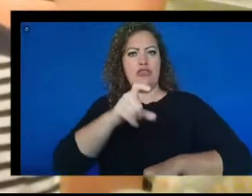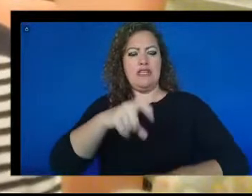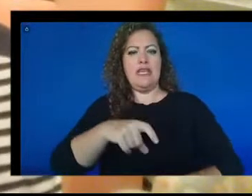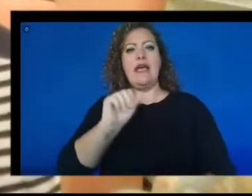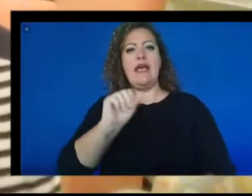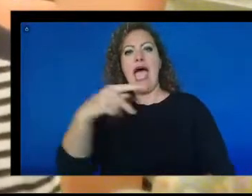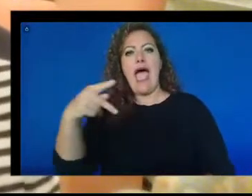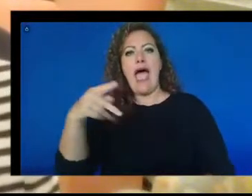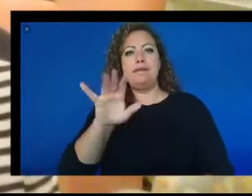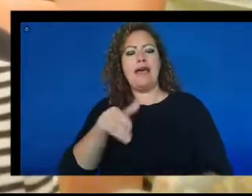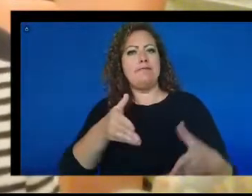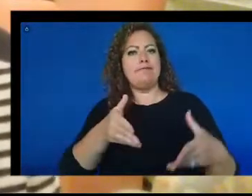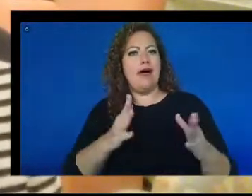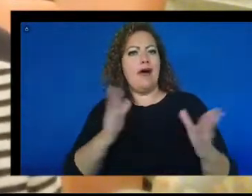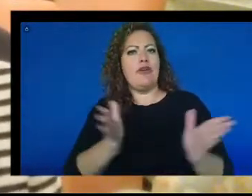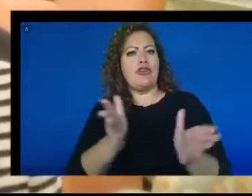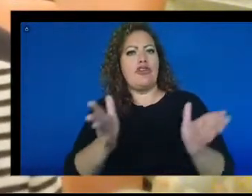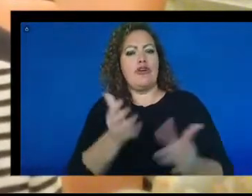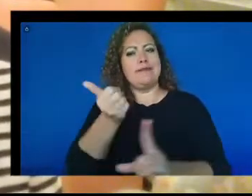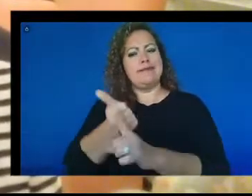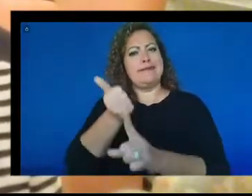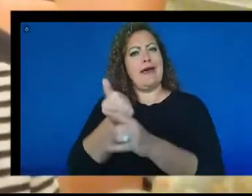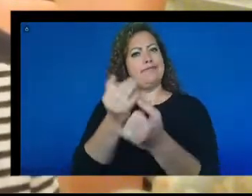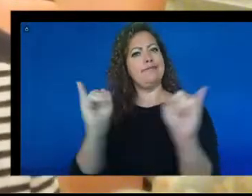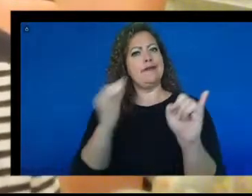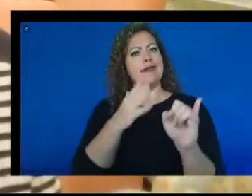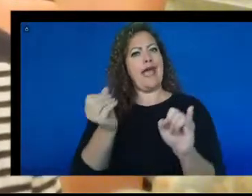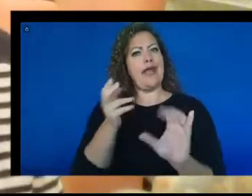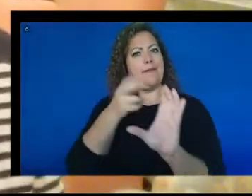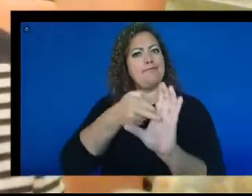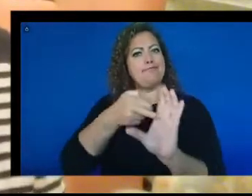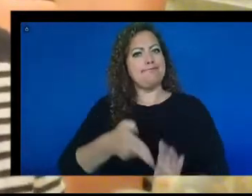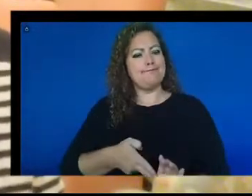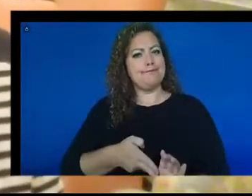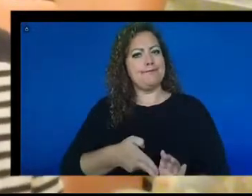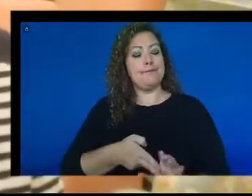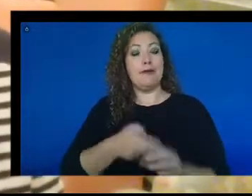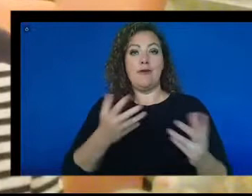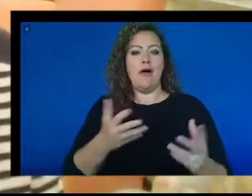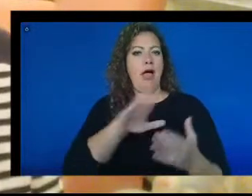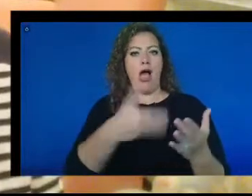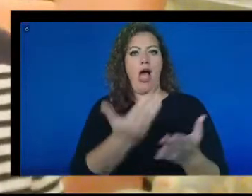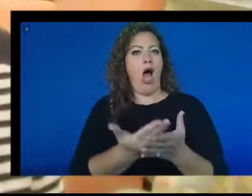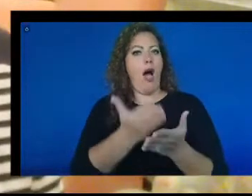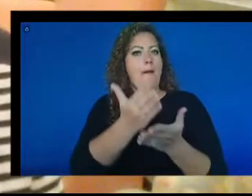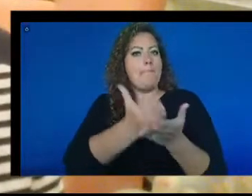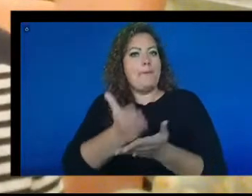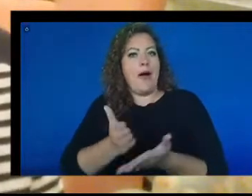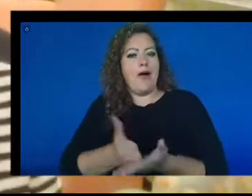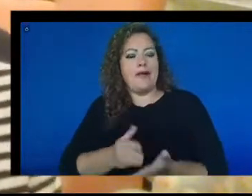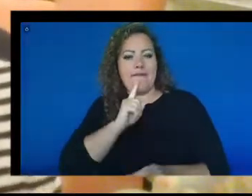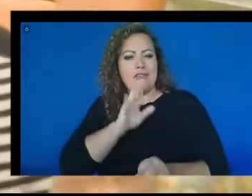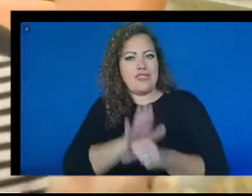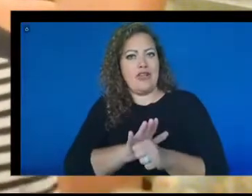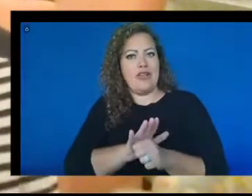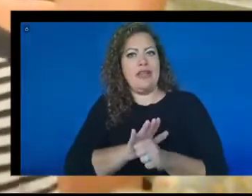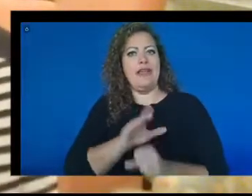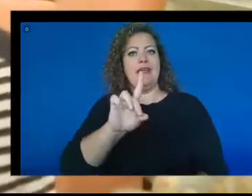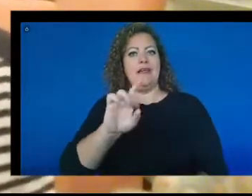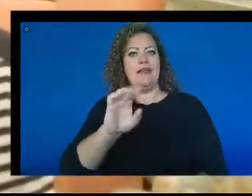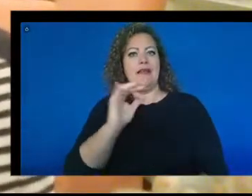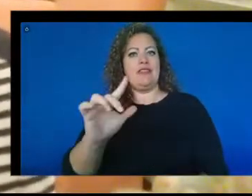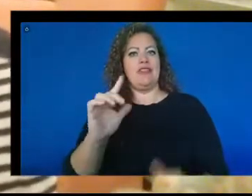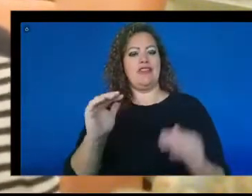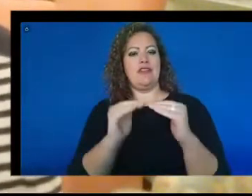enable and encourage self-sufficiency and participation, well, they're all components of ensuring digital equity and